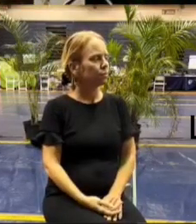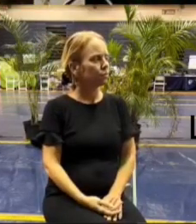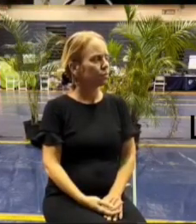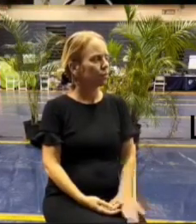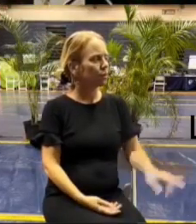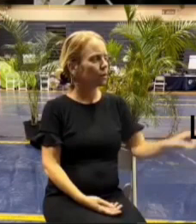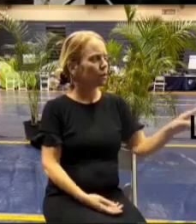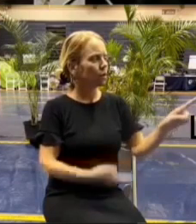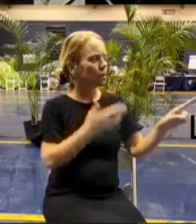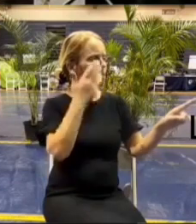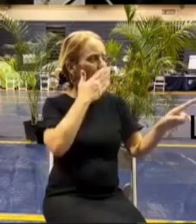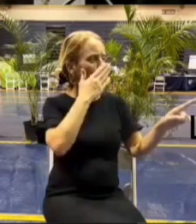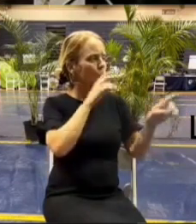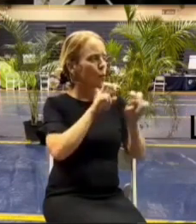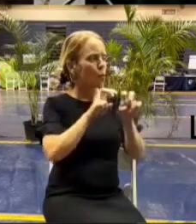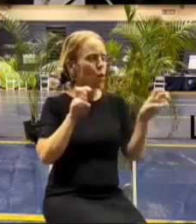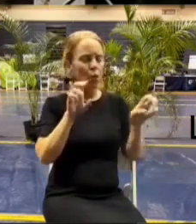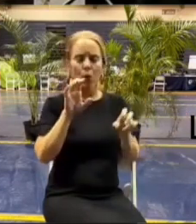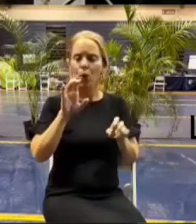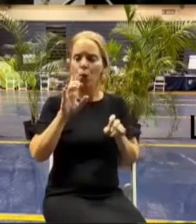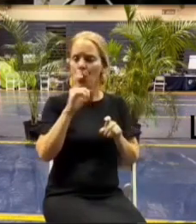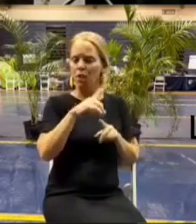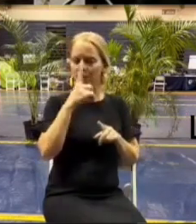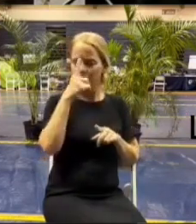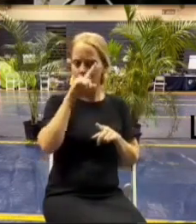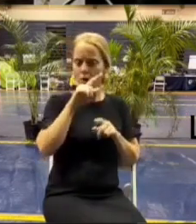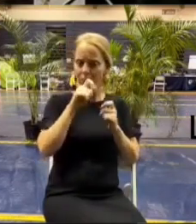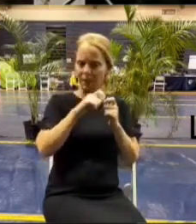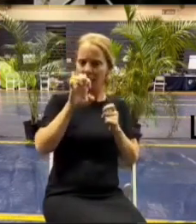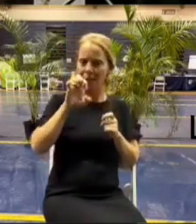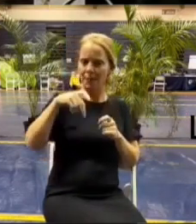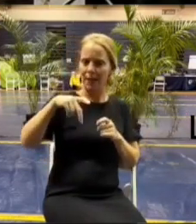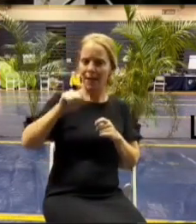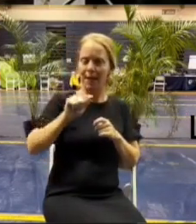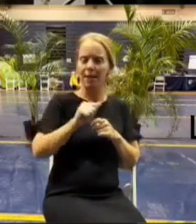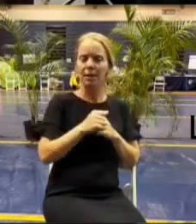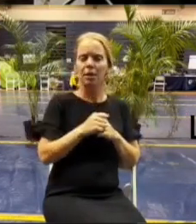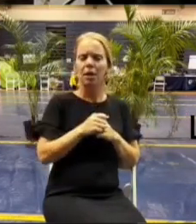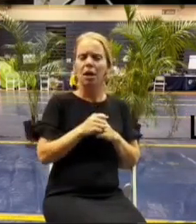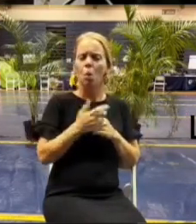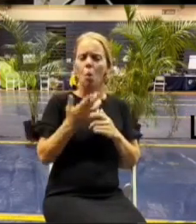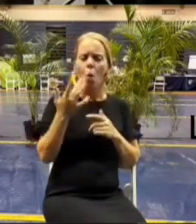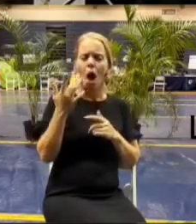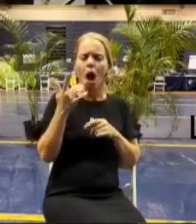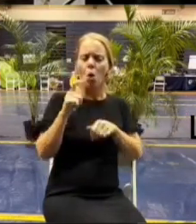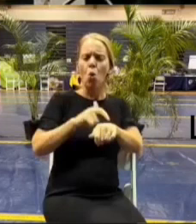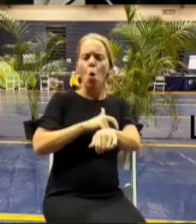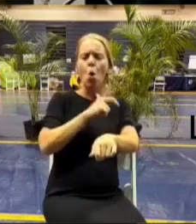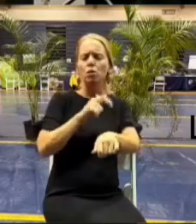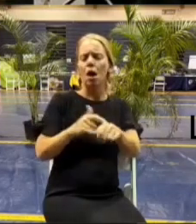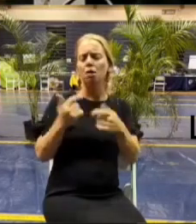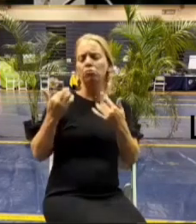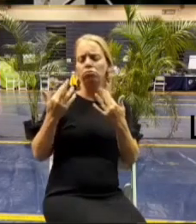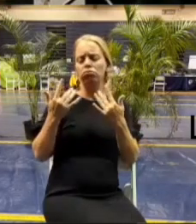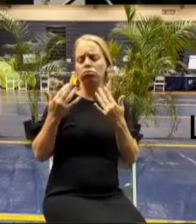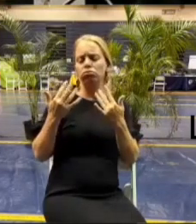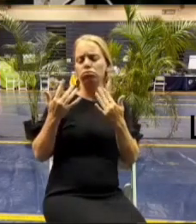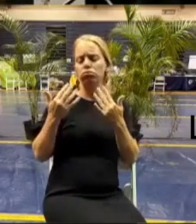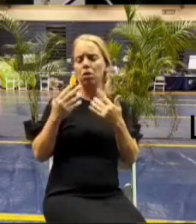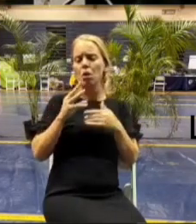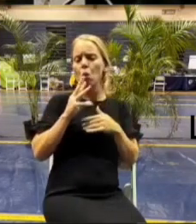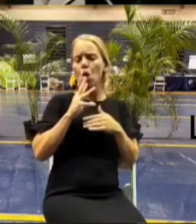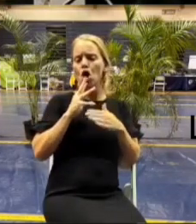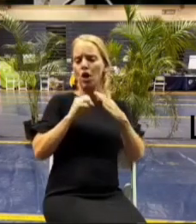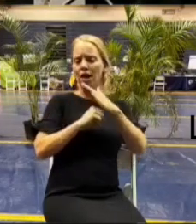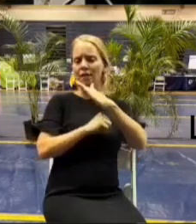question is for epa um what takes so long about the um this water infrastructure process